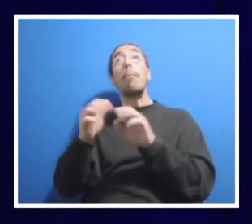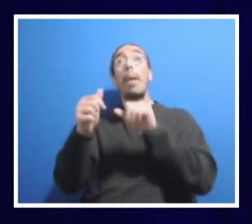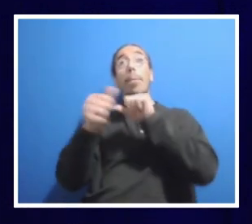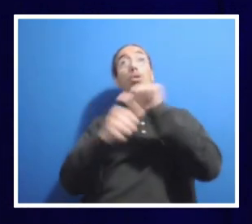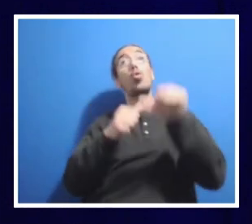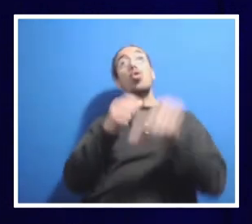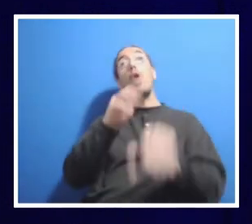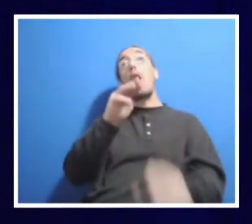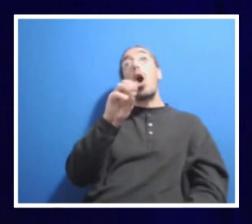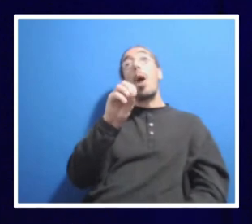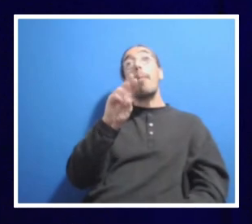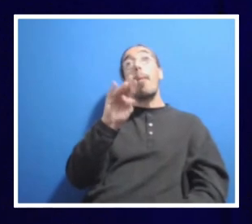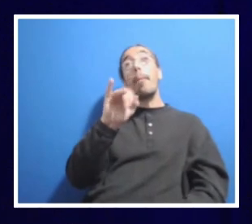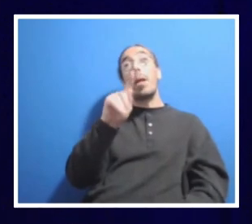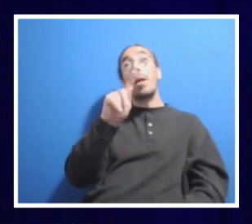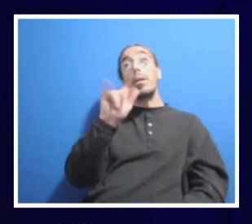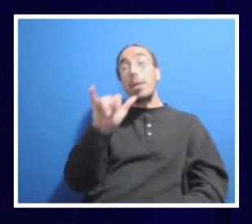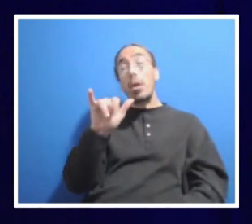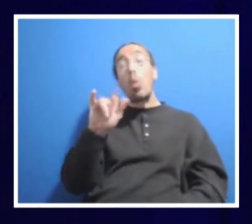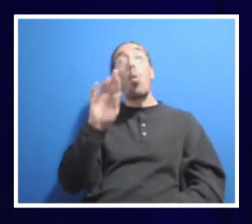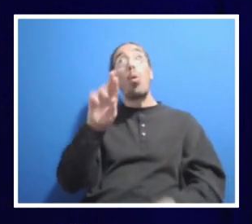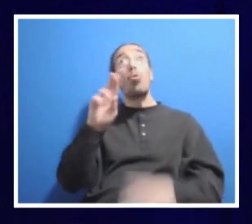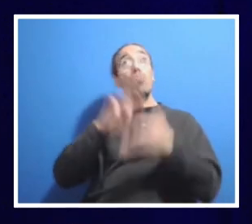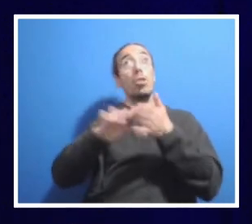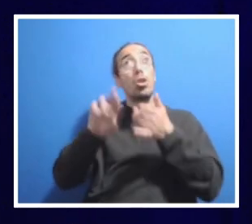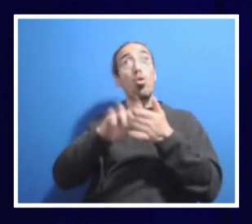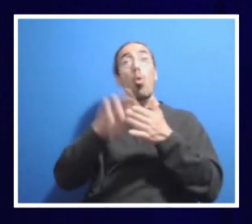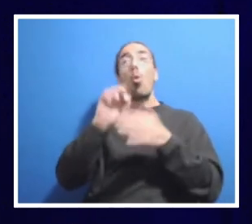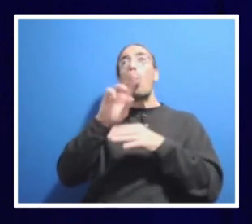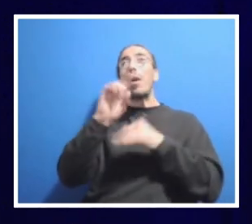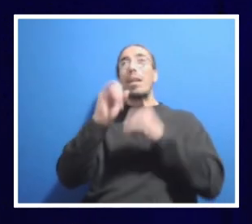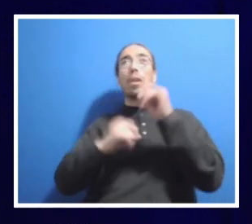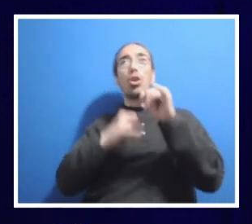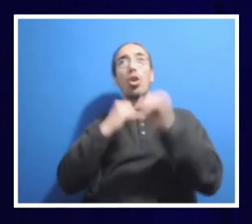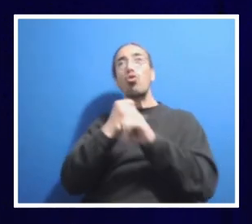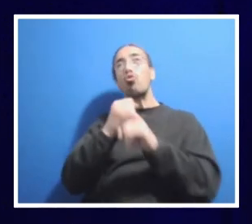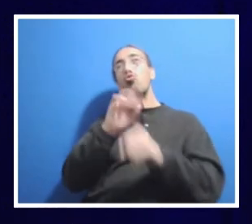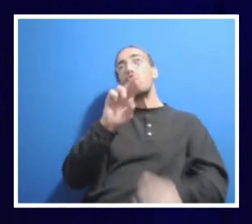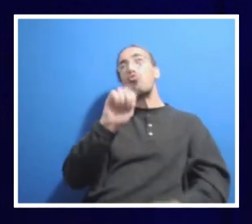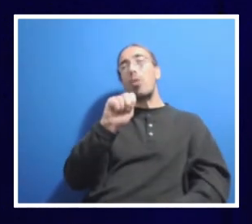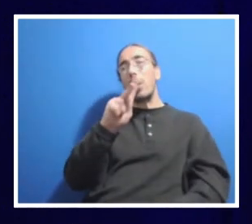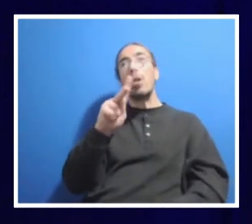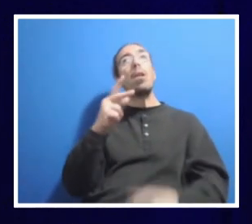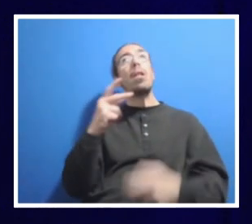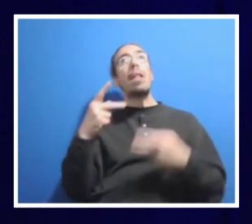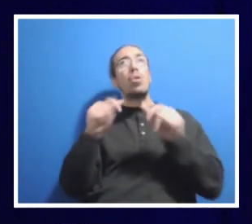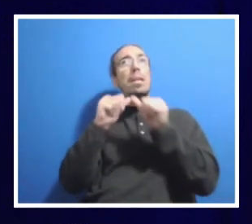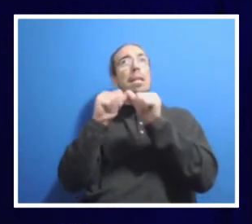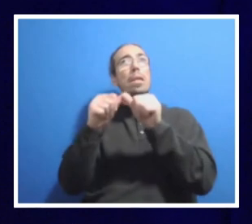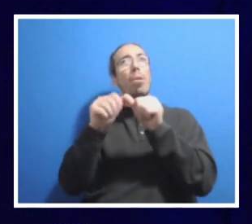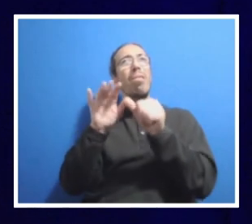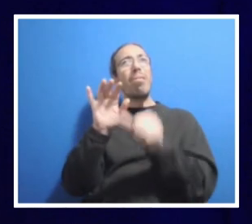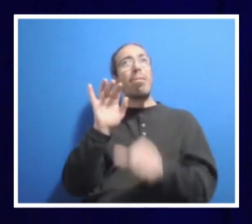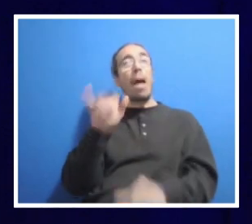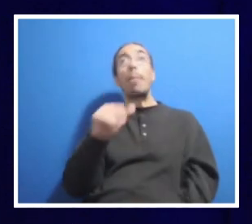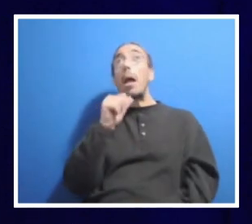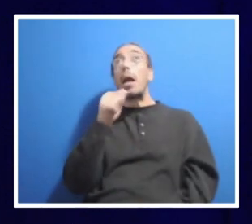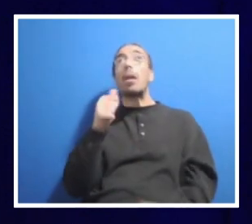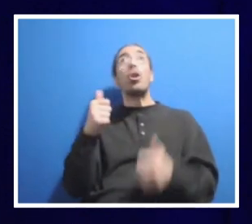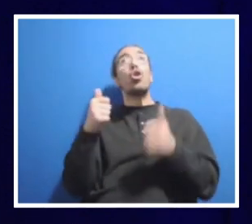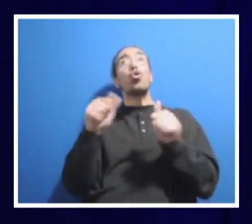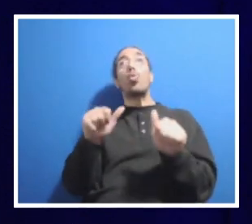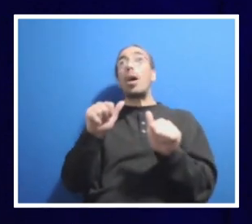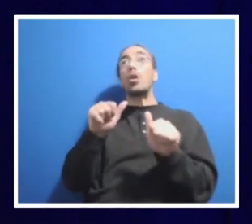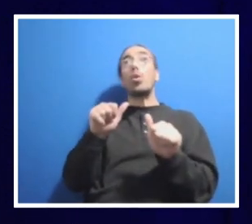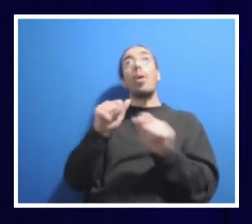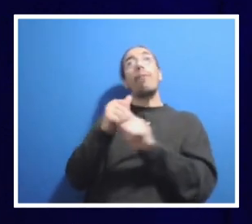It's our research. It's our international rankings. So, let's continue this. I'm not trying to evade the question. It's